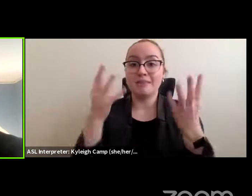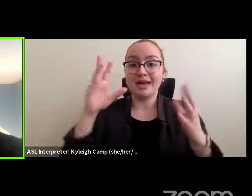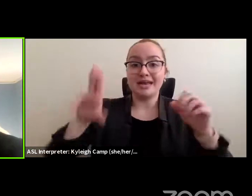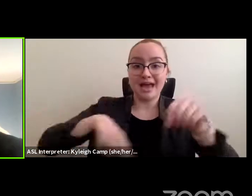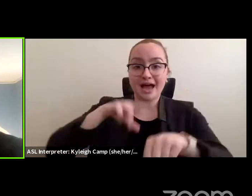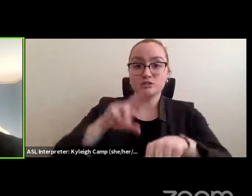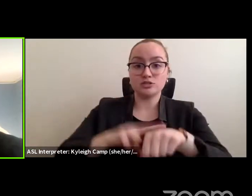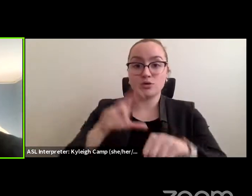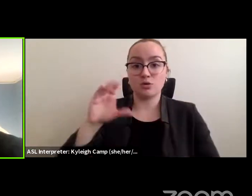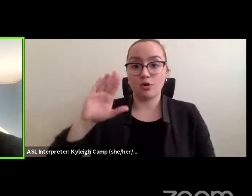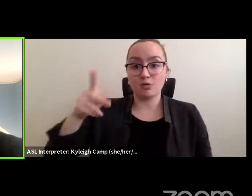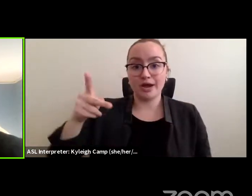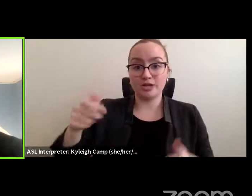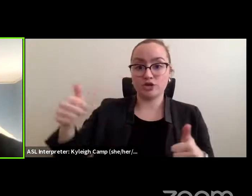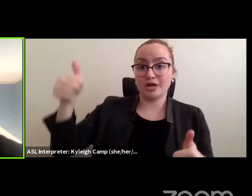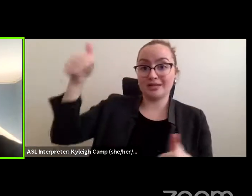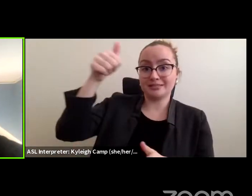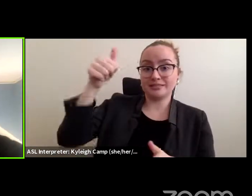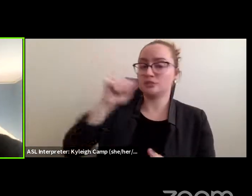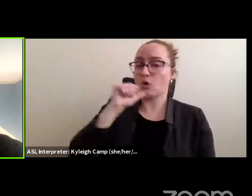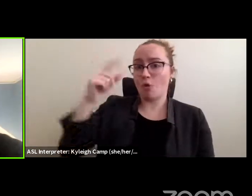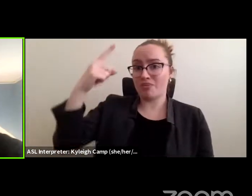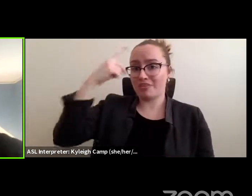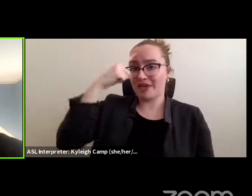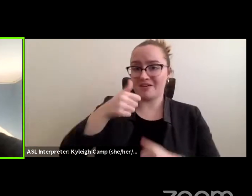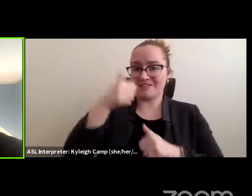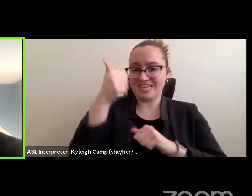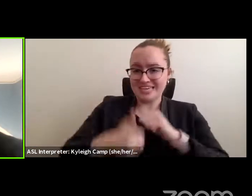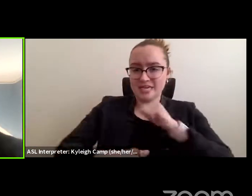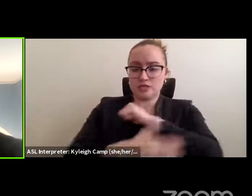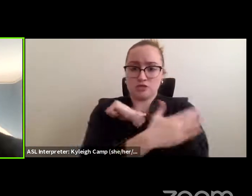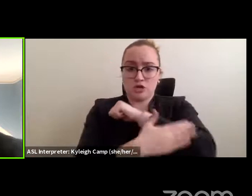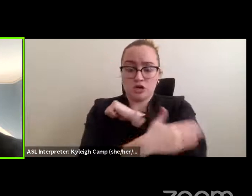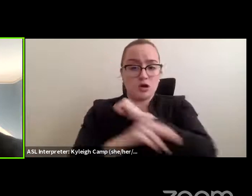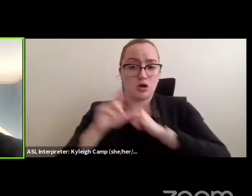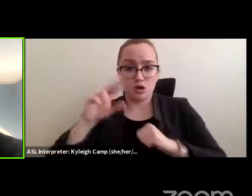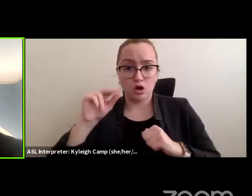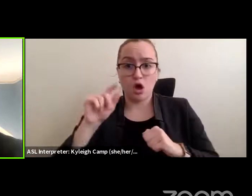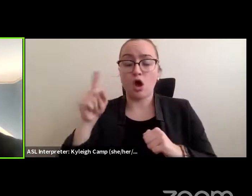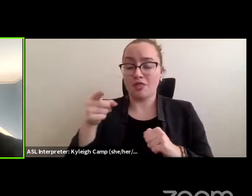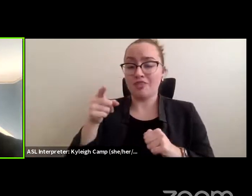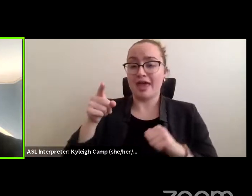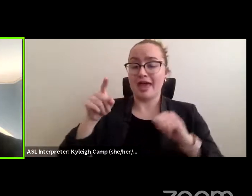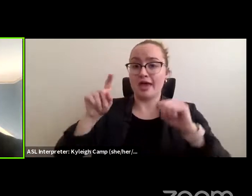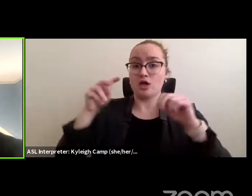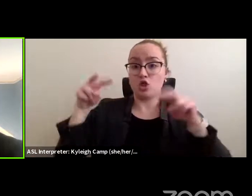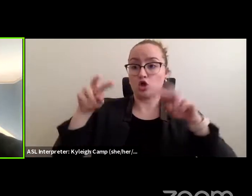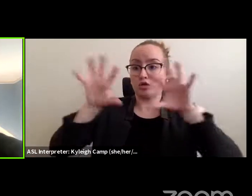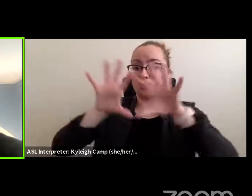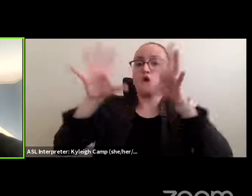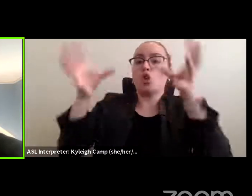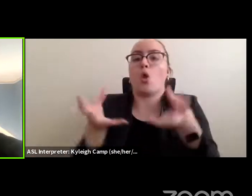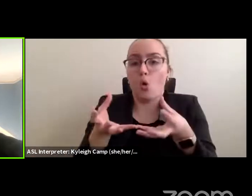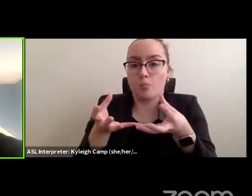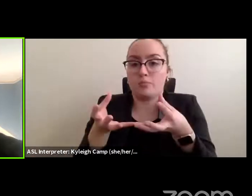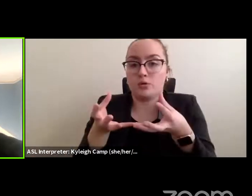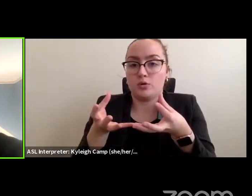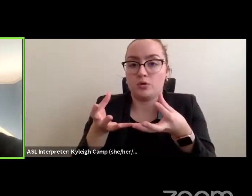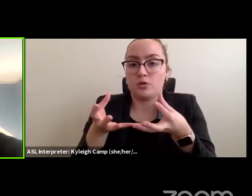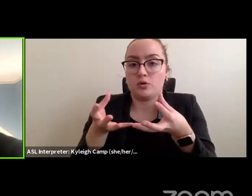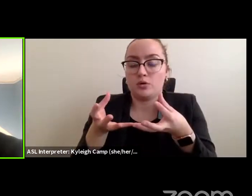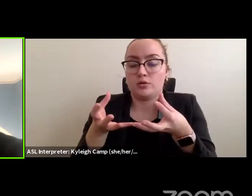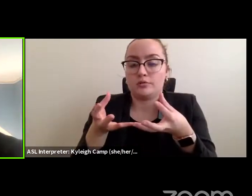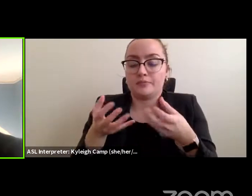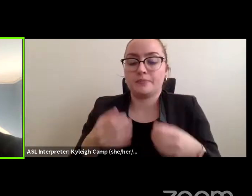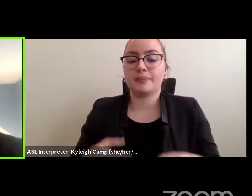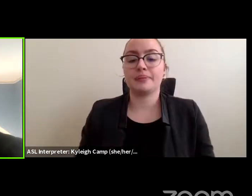think in terms of the globe. And this actually ties very much with the crisis that we have in terms of migration is that, you know, through a